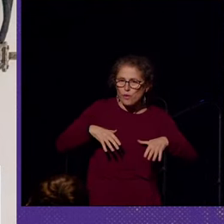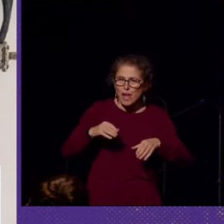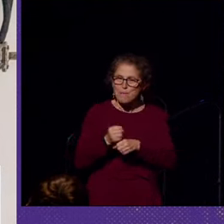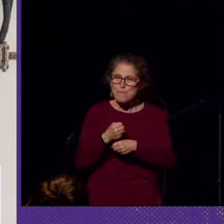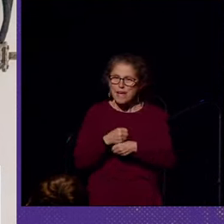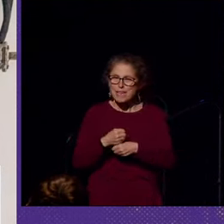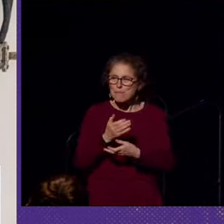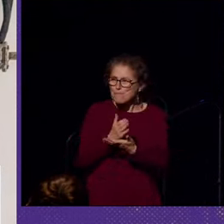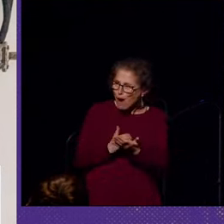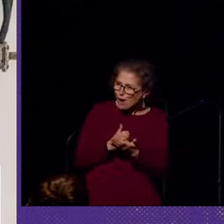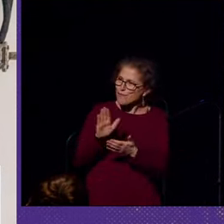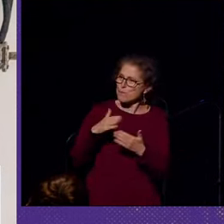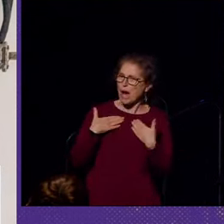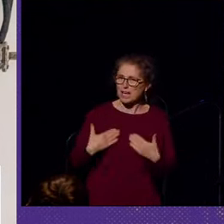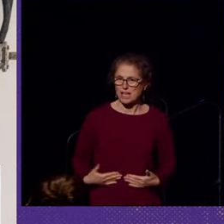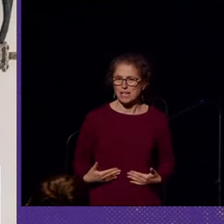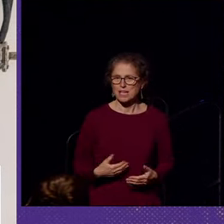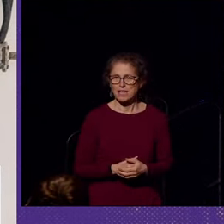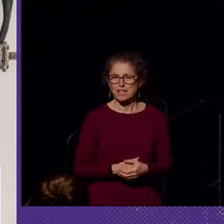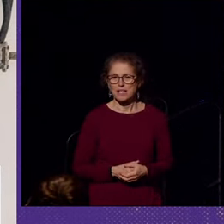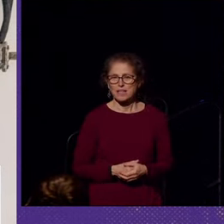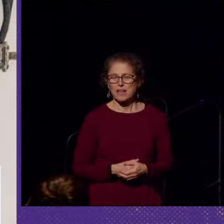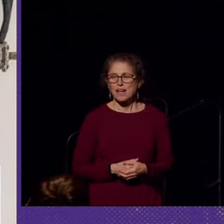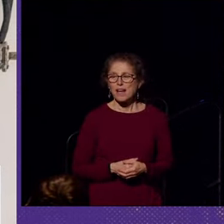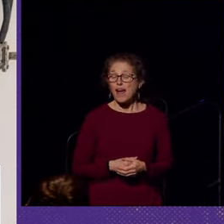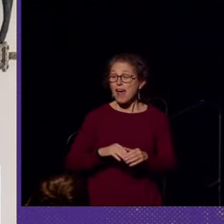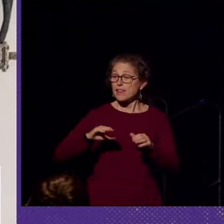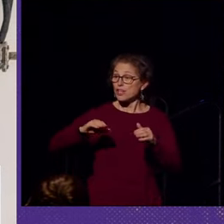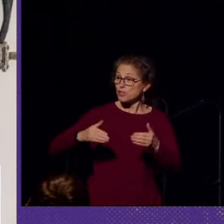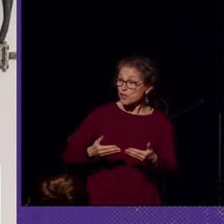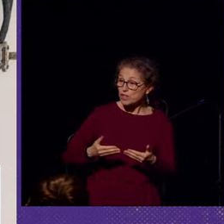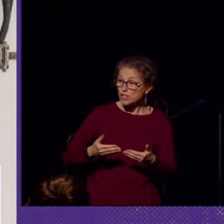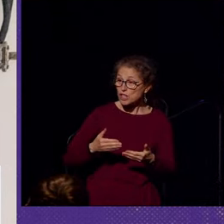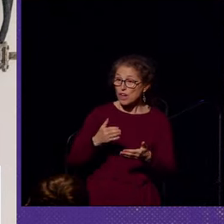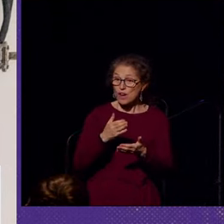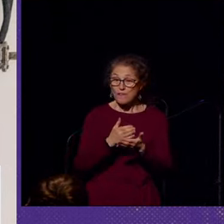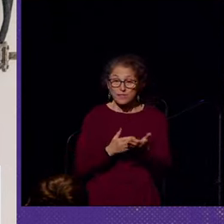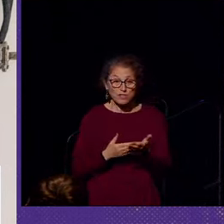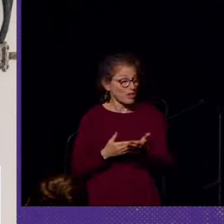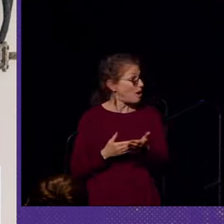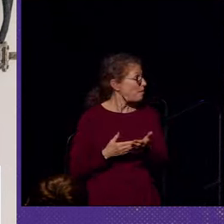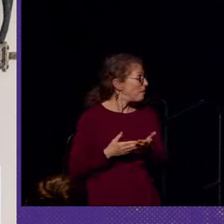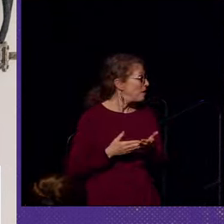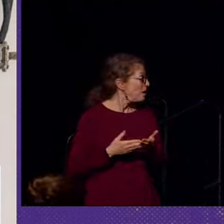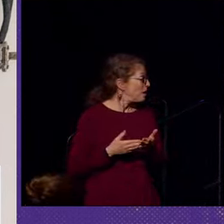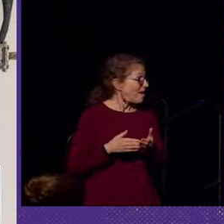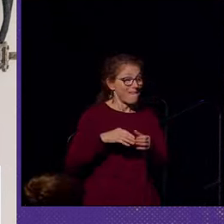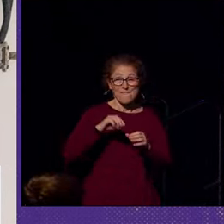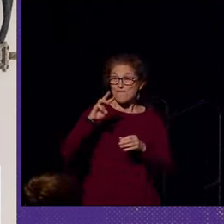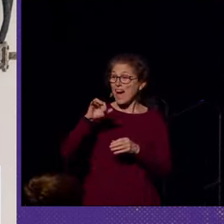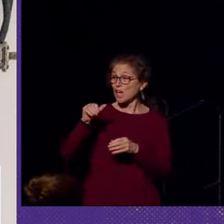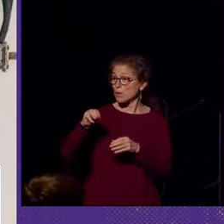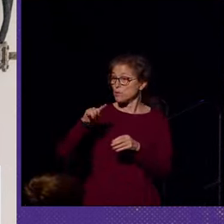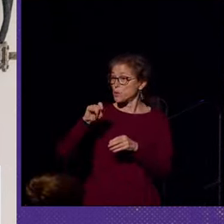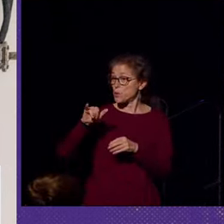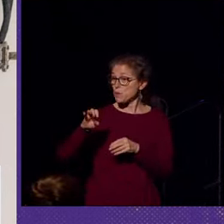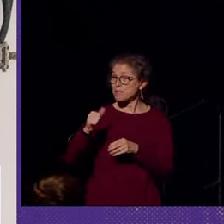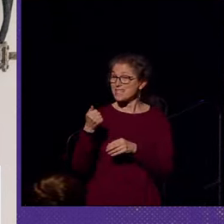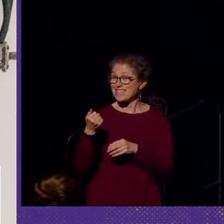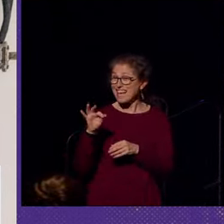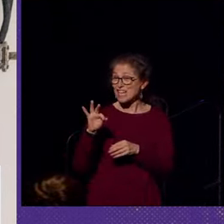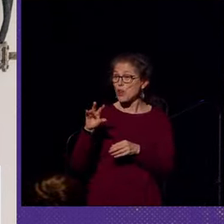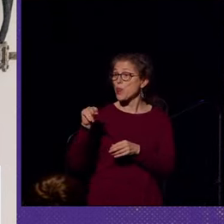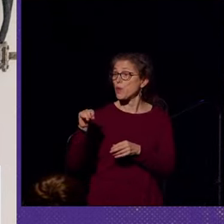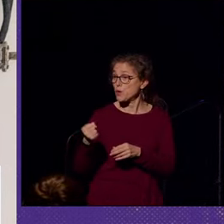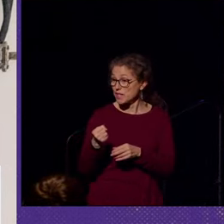them part of your body. And the introduction of sub miniature vacuum tubes in the 1930s further made